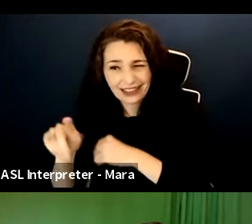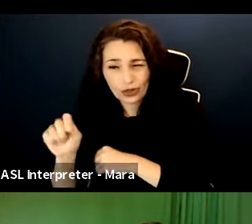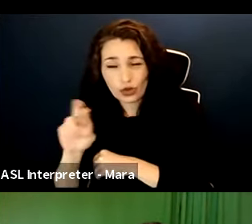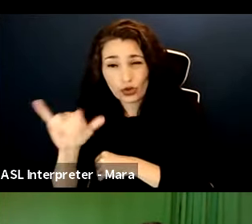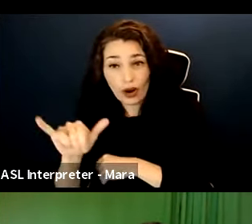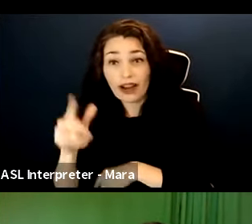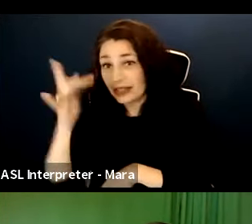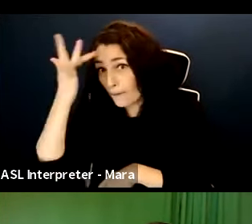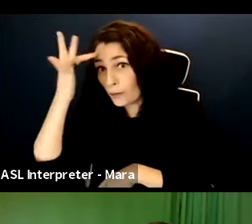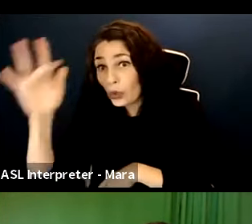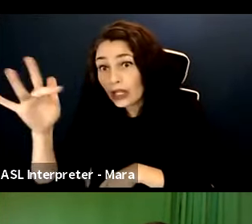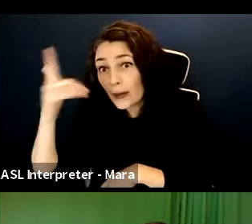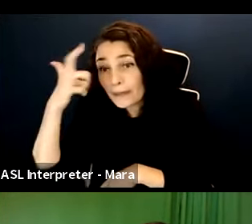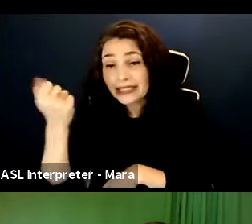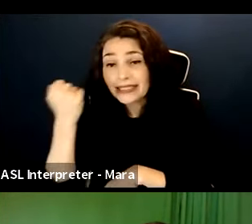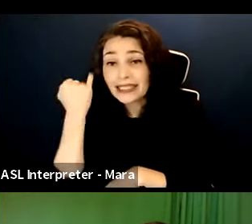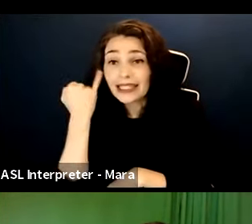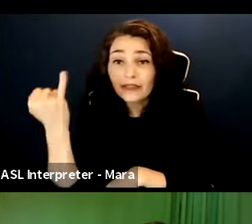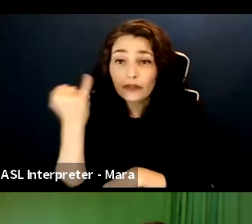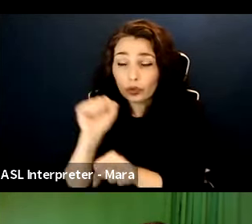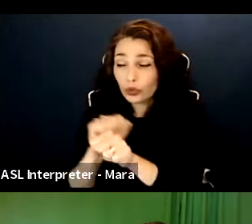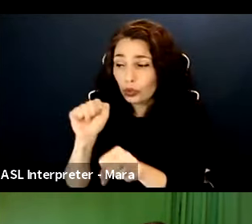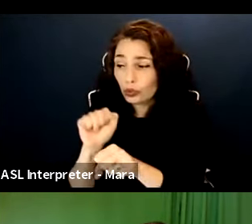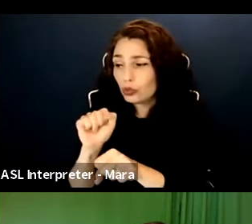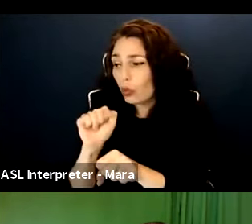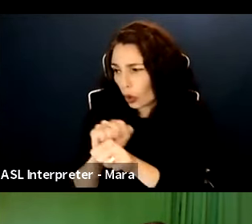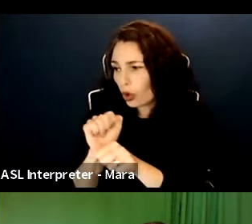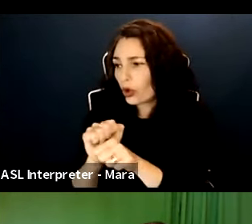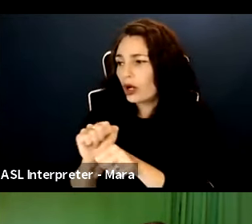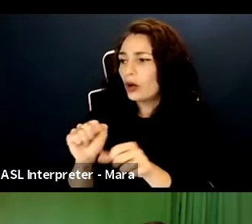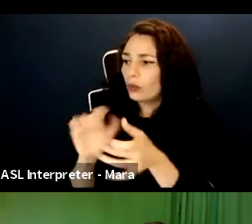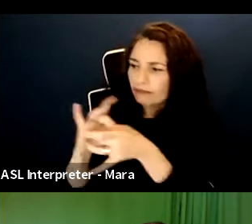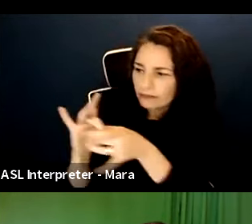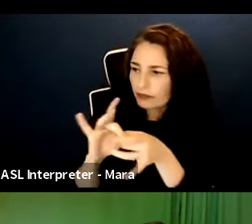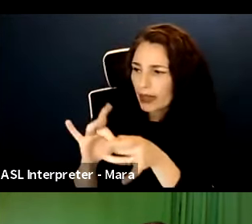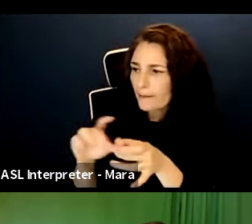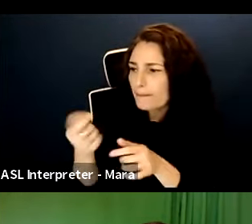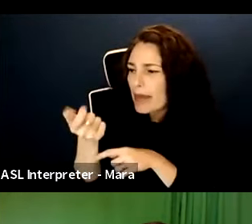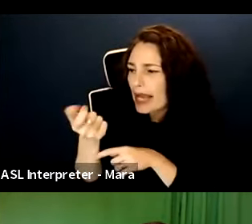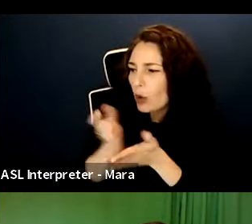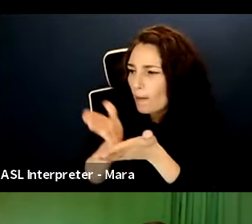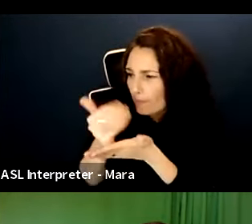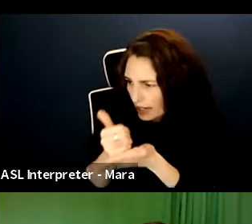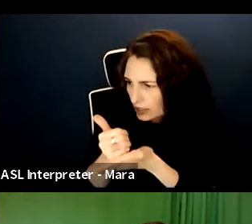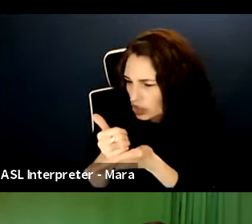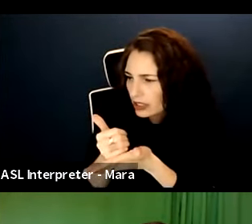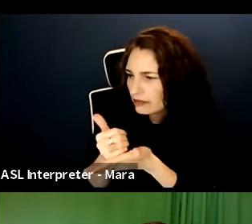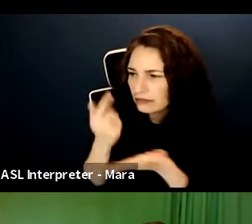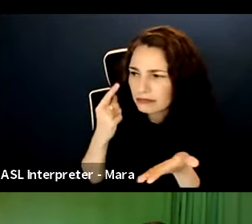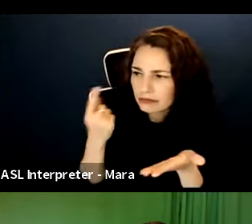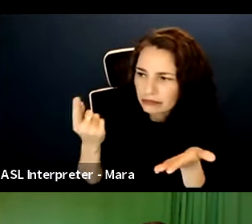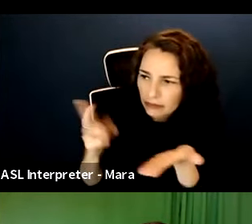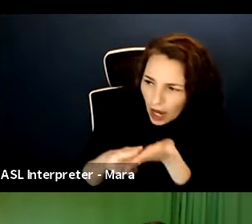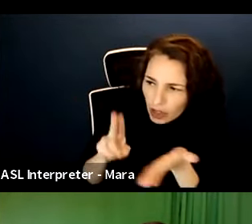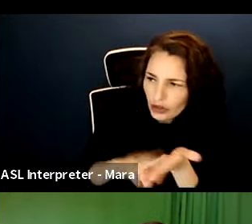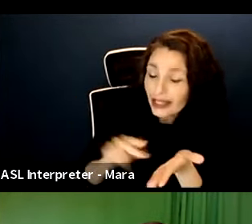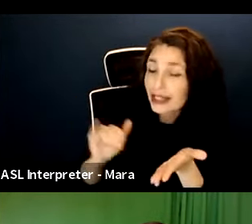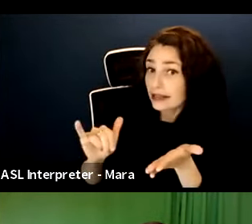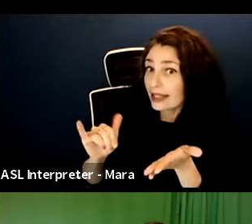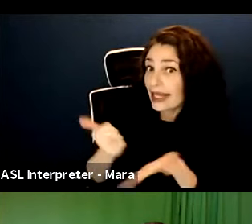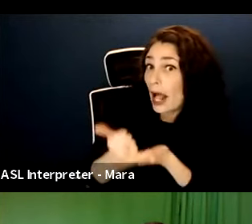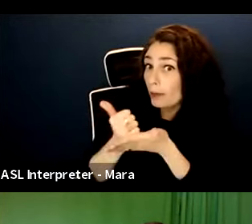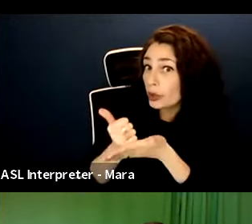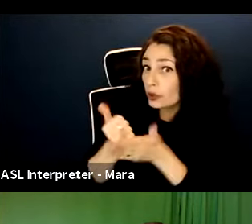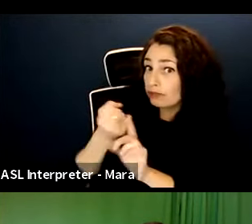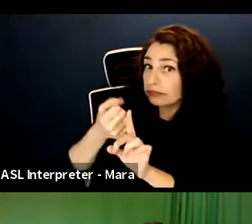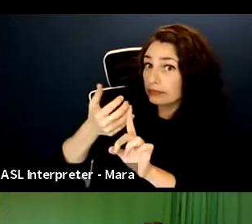the micro-budget agreement as that stepping stone. And for the performer, this allows you to be in from the ground up. So